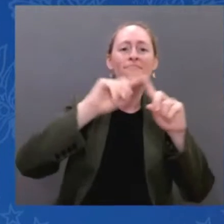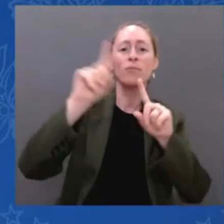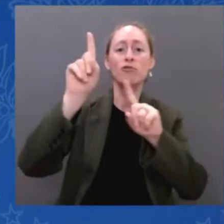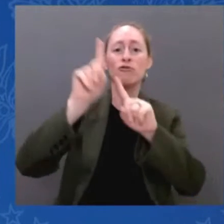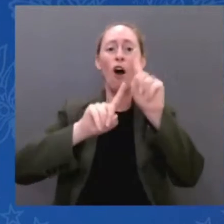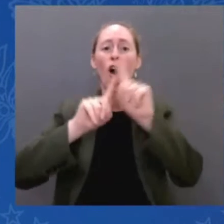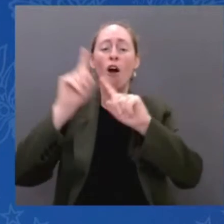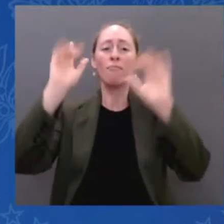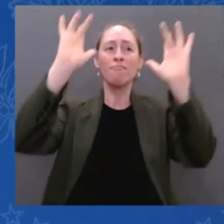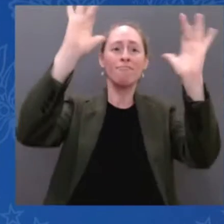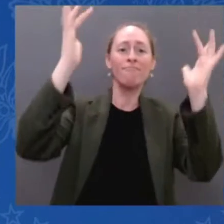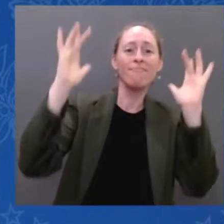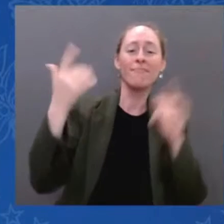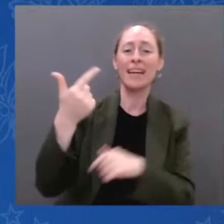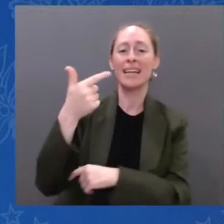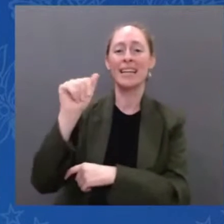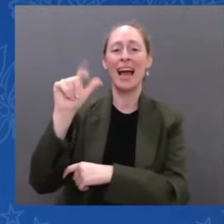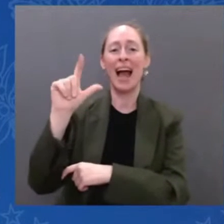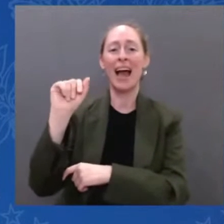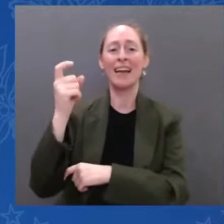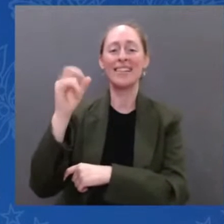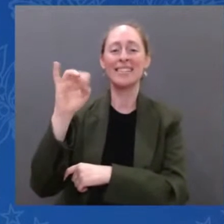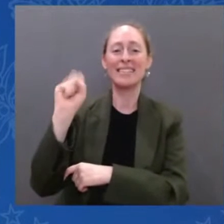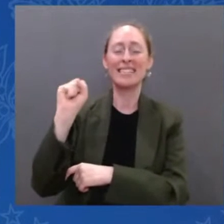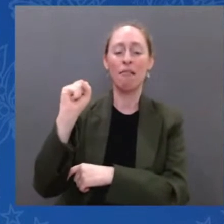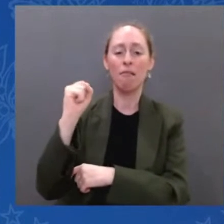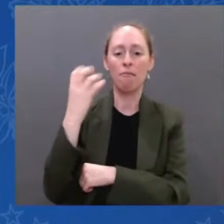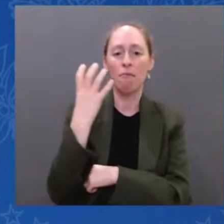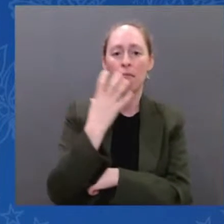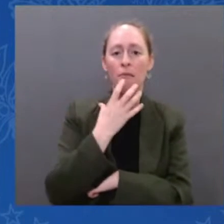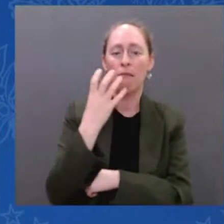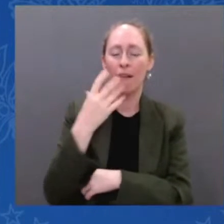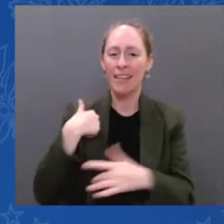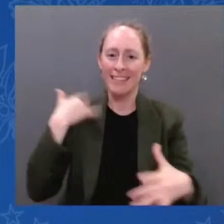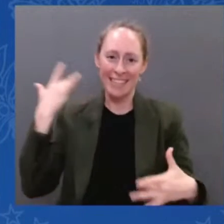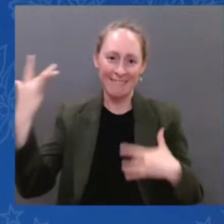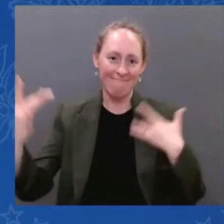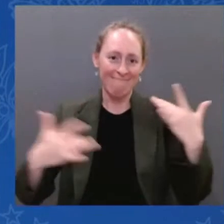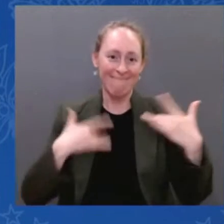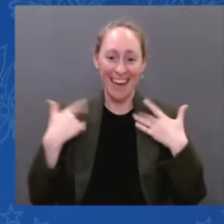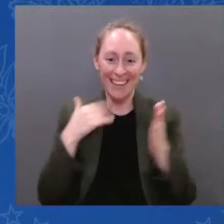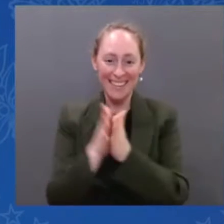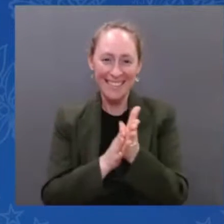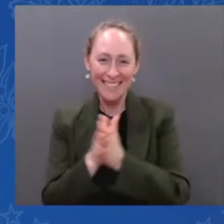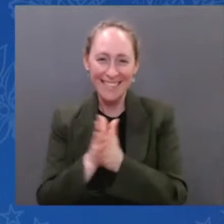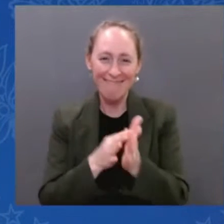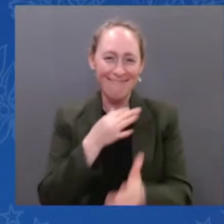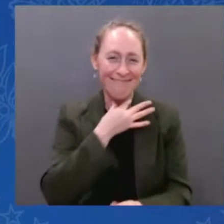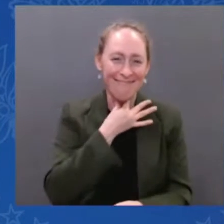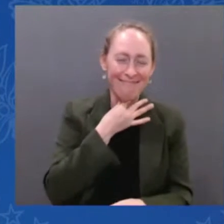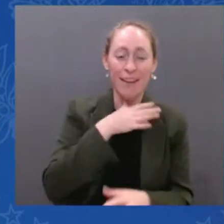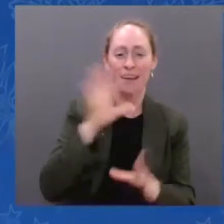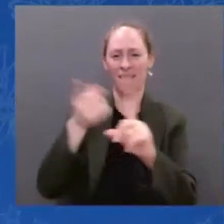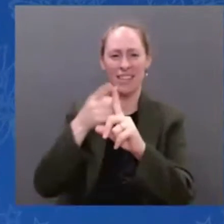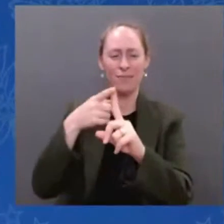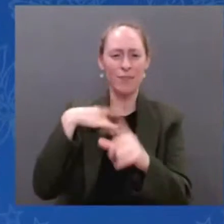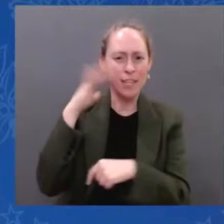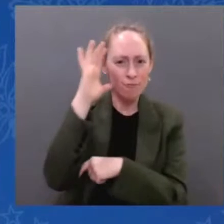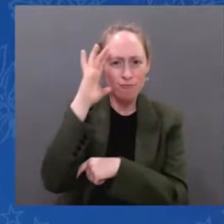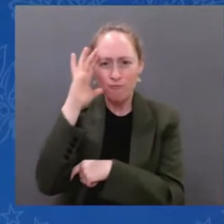It's anyway, I don't want to. I'll see what they think when we see this. But light where stars were born and